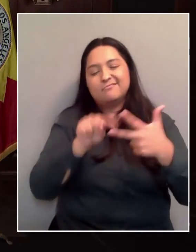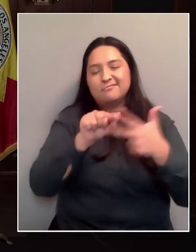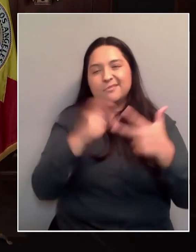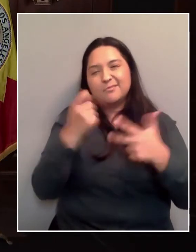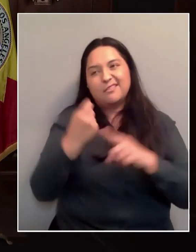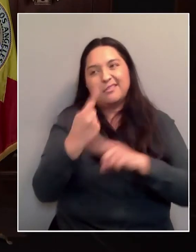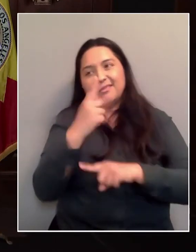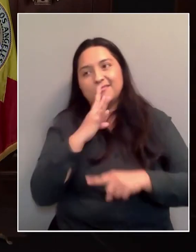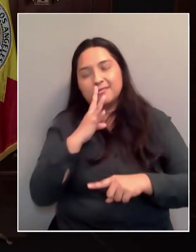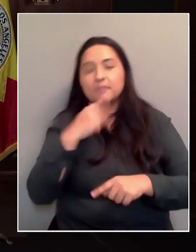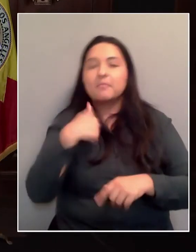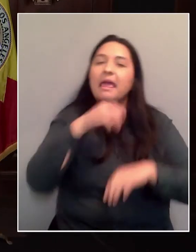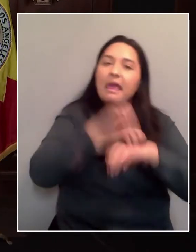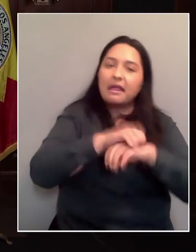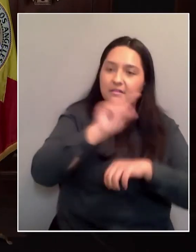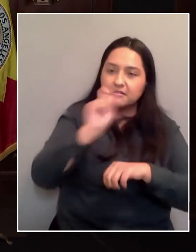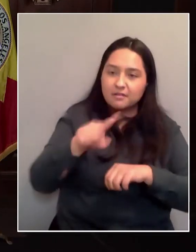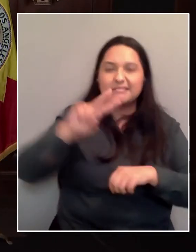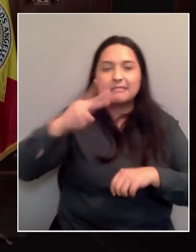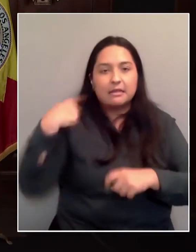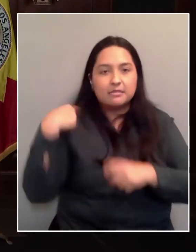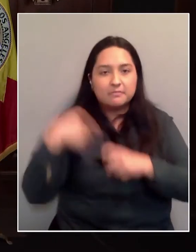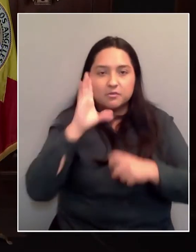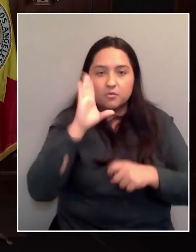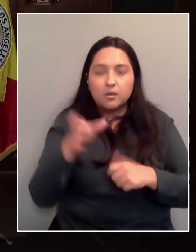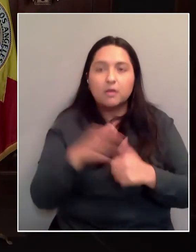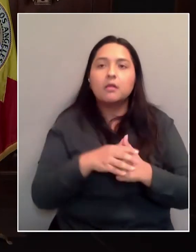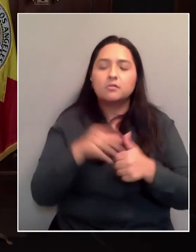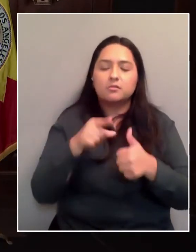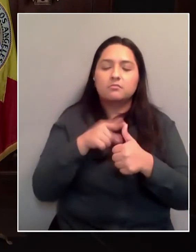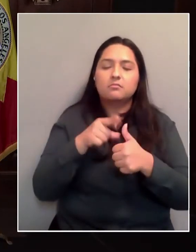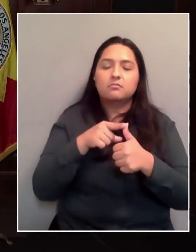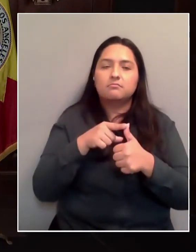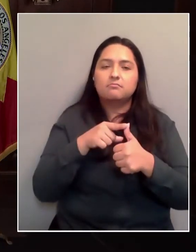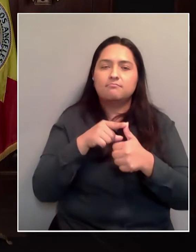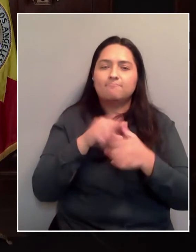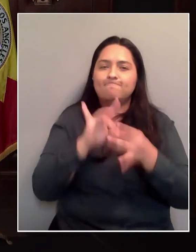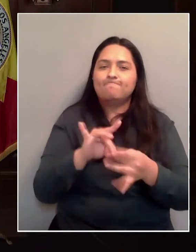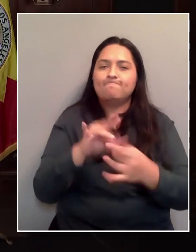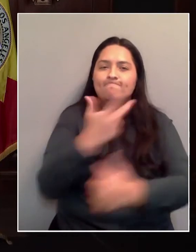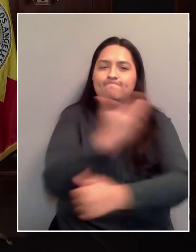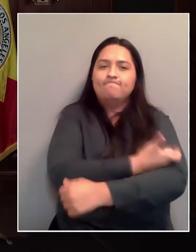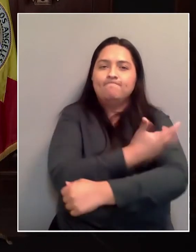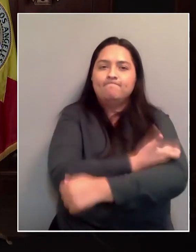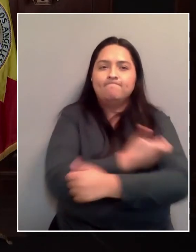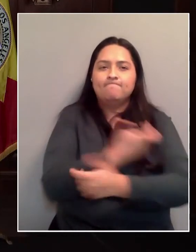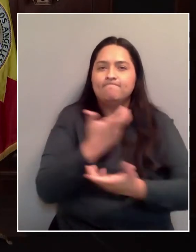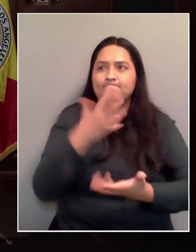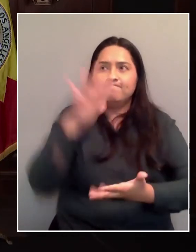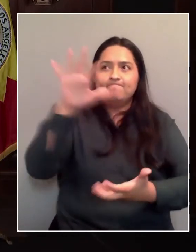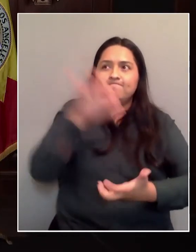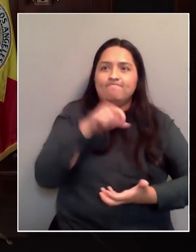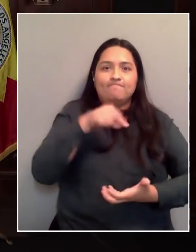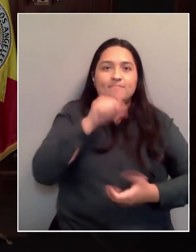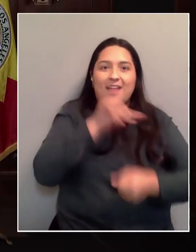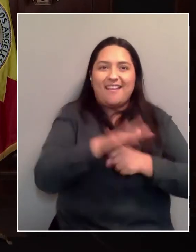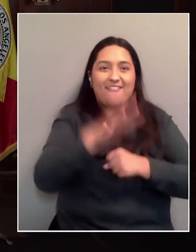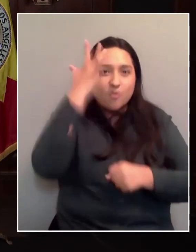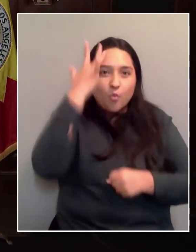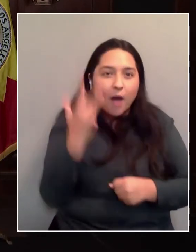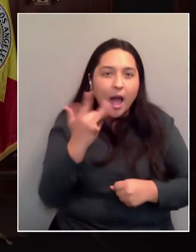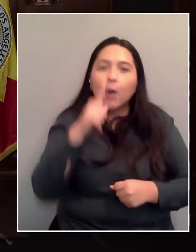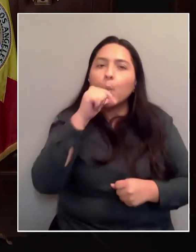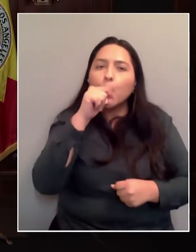English and then in Spanish really quick. Number one, let's talk about the vaccines. Why are we not getting enough? Who is responsible for